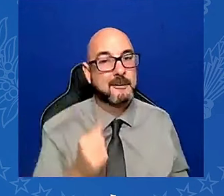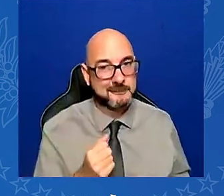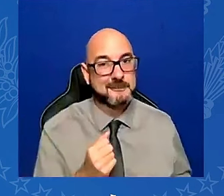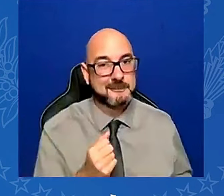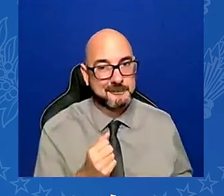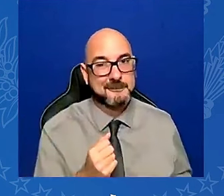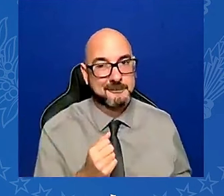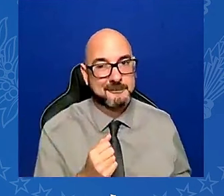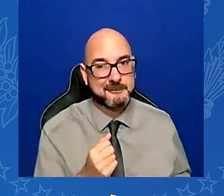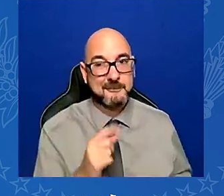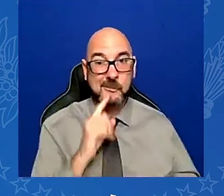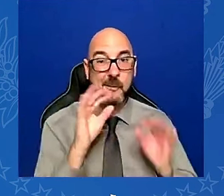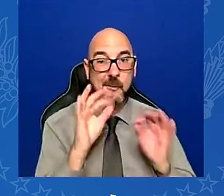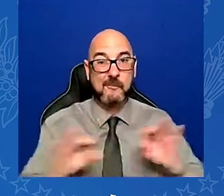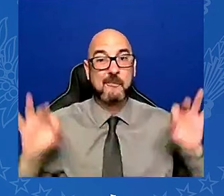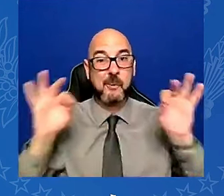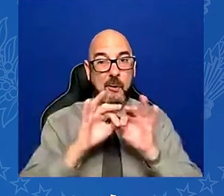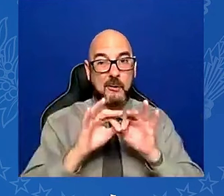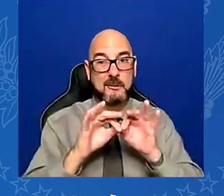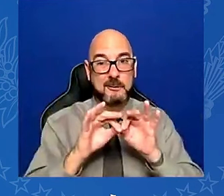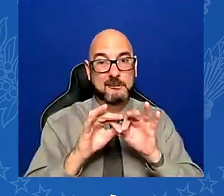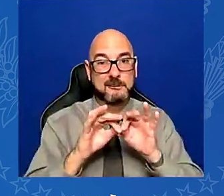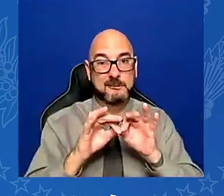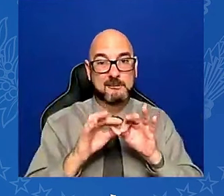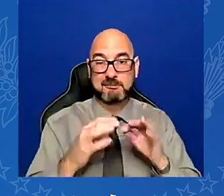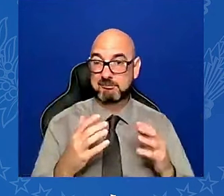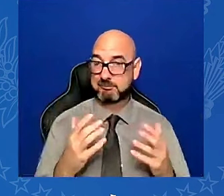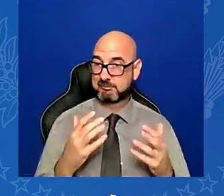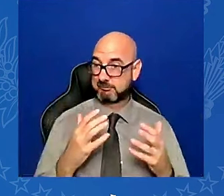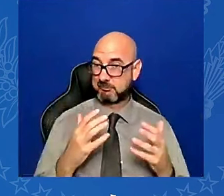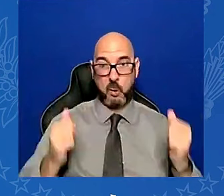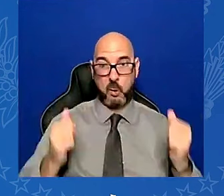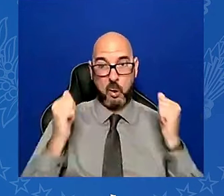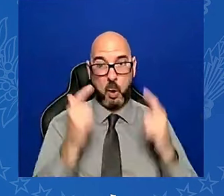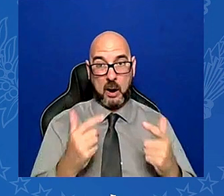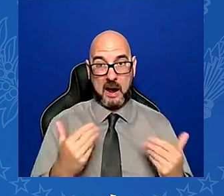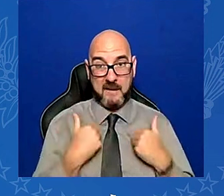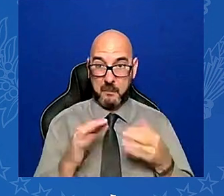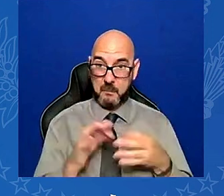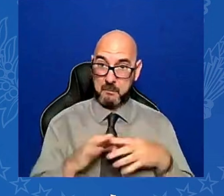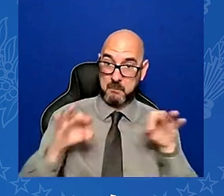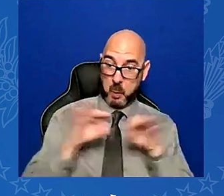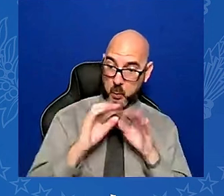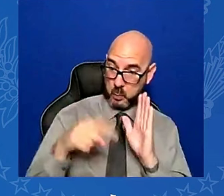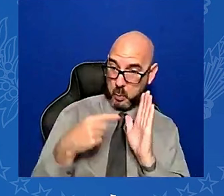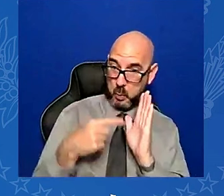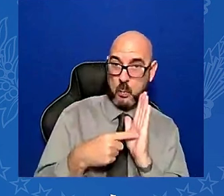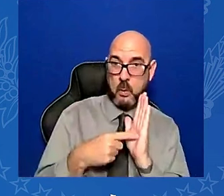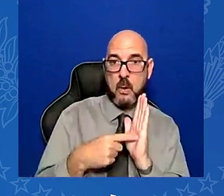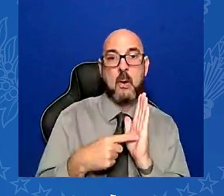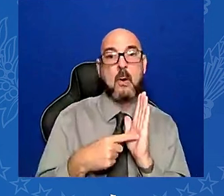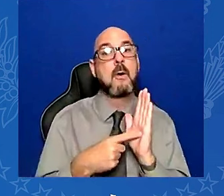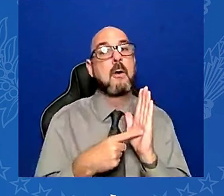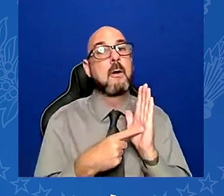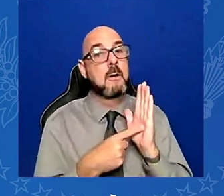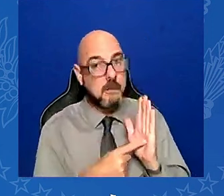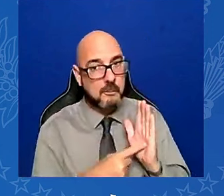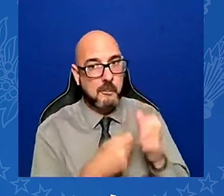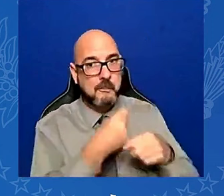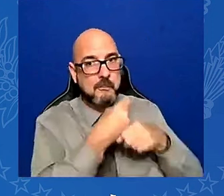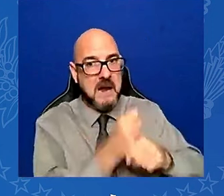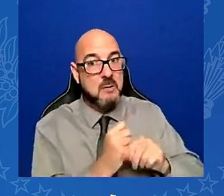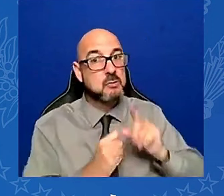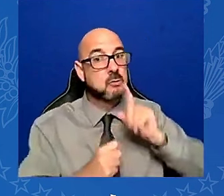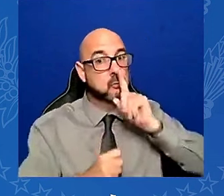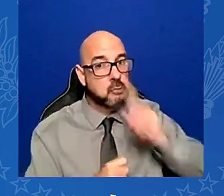one of us has roles to play, a serious role to play, making sure democracy endures, American democracy. I have my